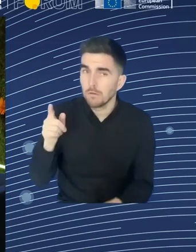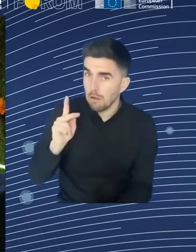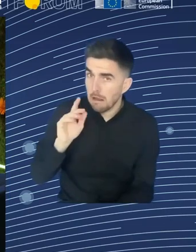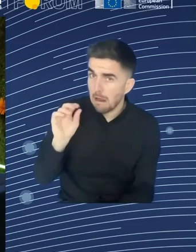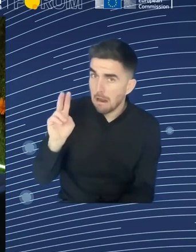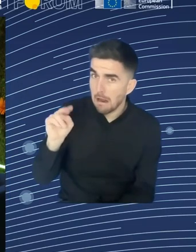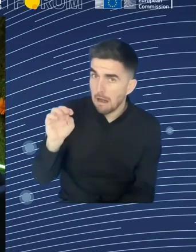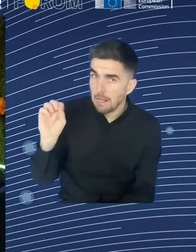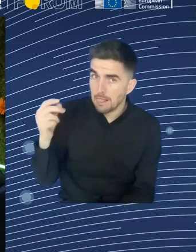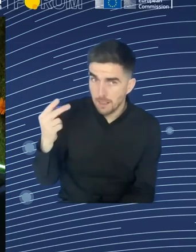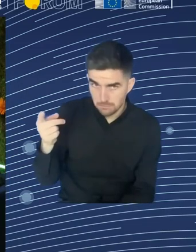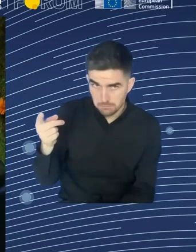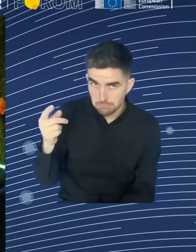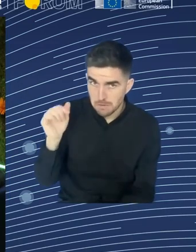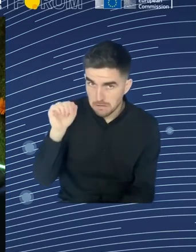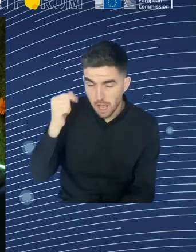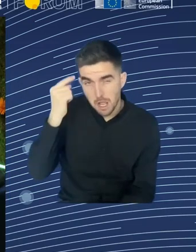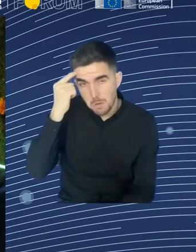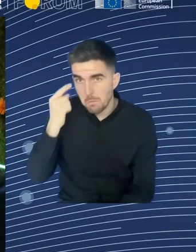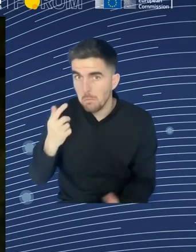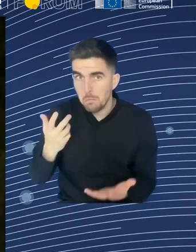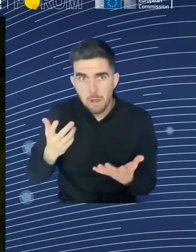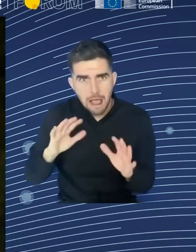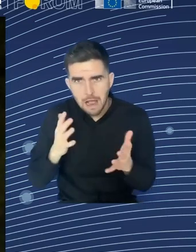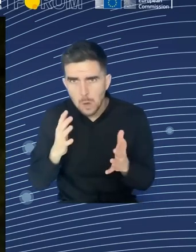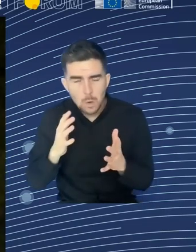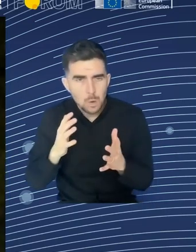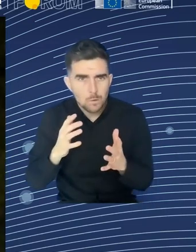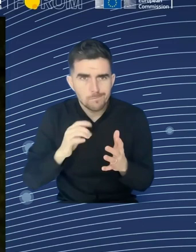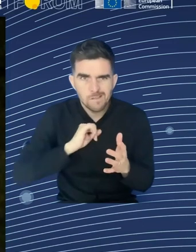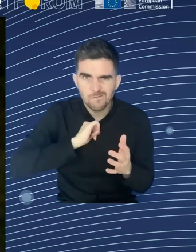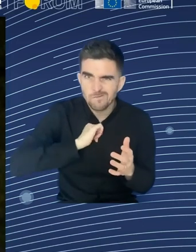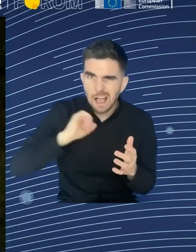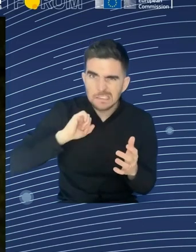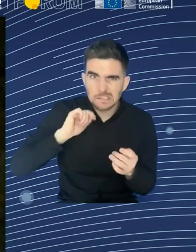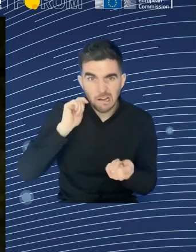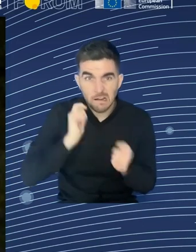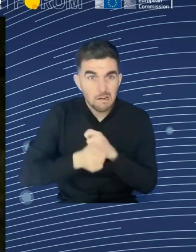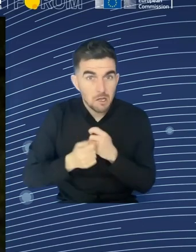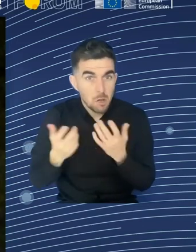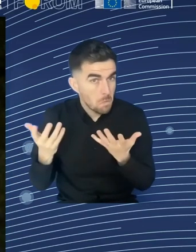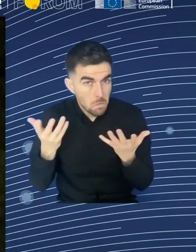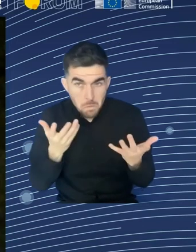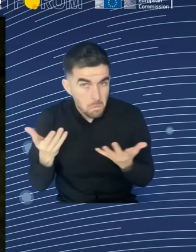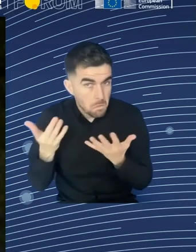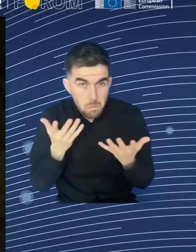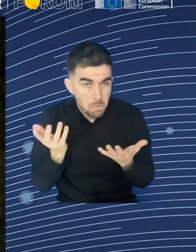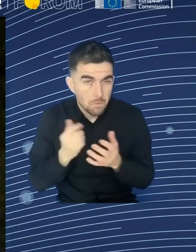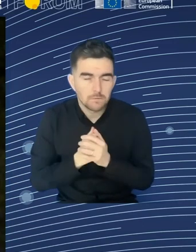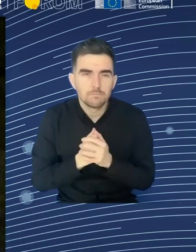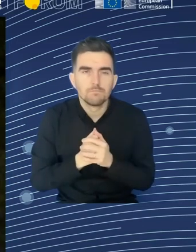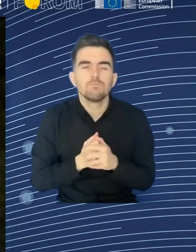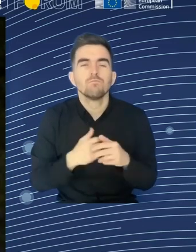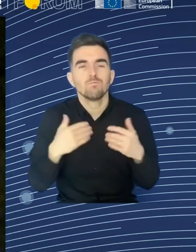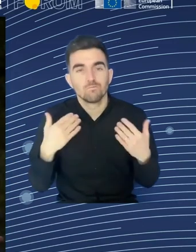profound megatrend that we need to adjust to, I'm not going to talk about that. I'm rather going to talk about the green transition, because